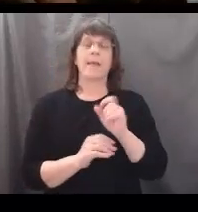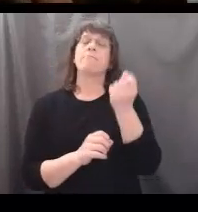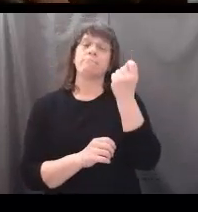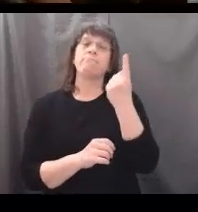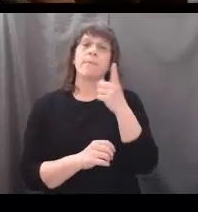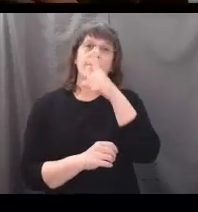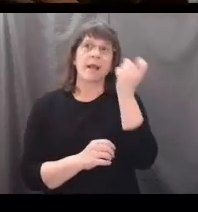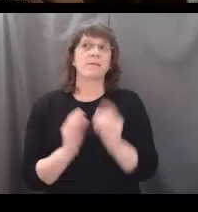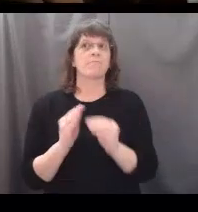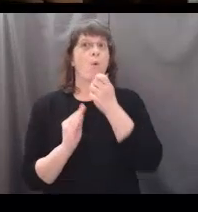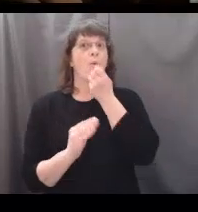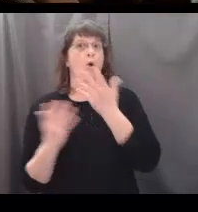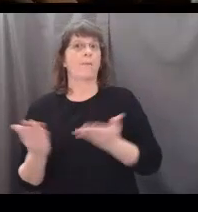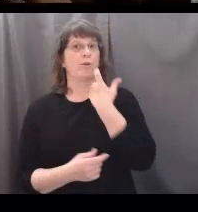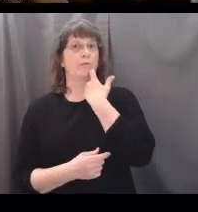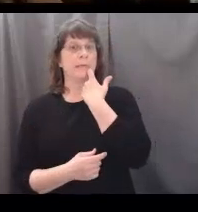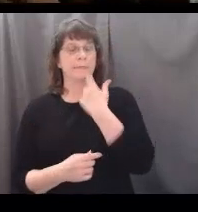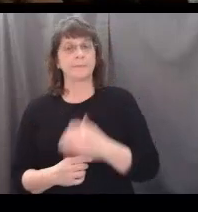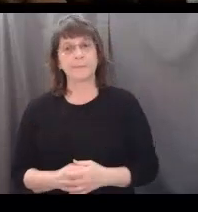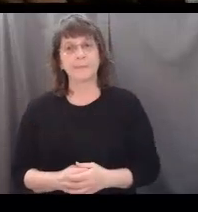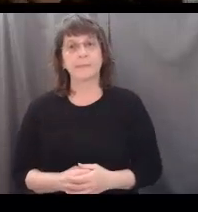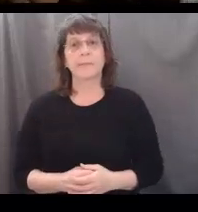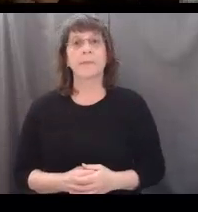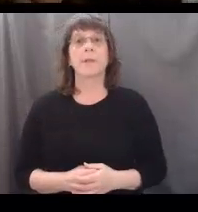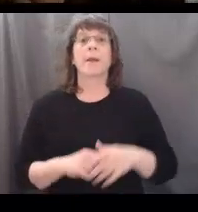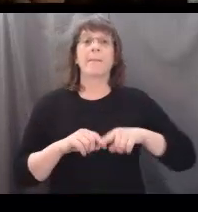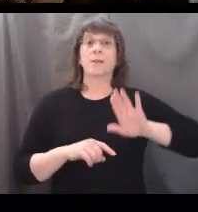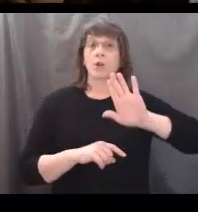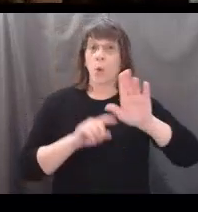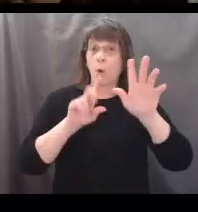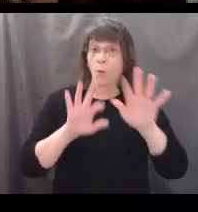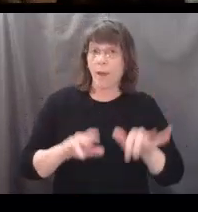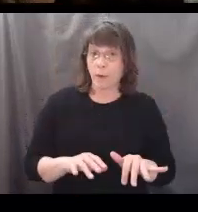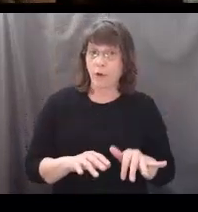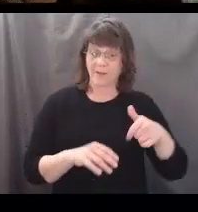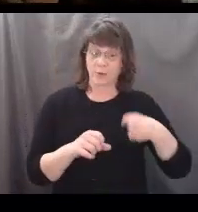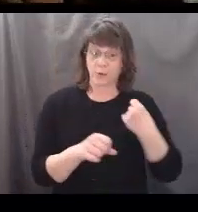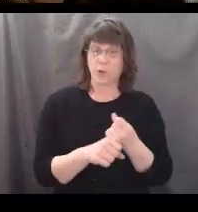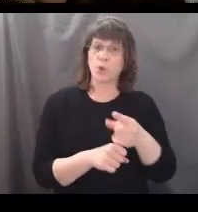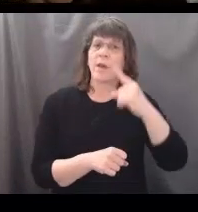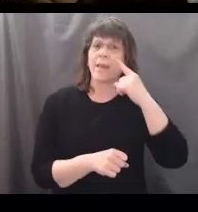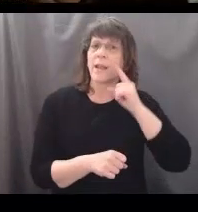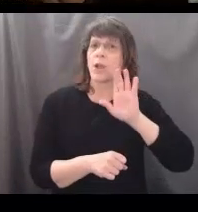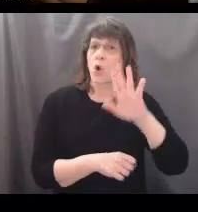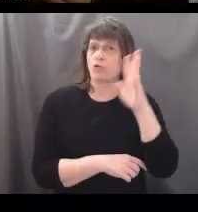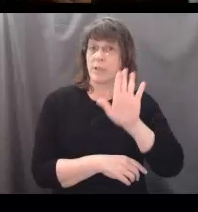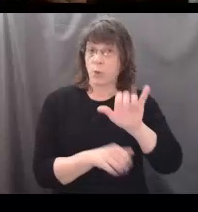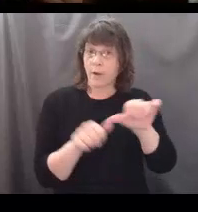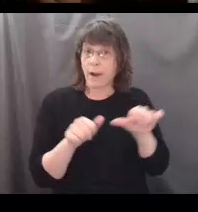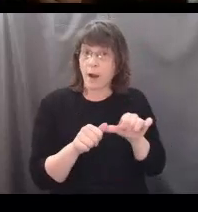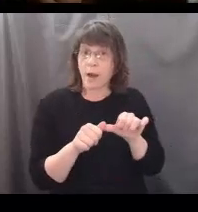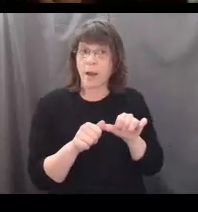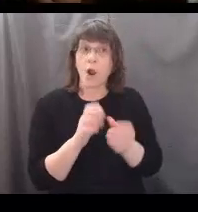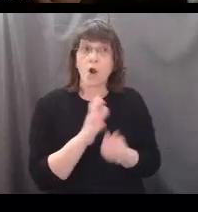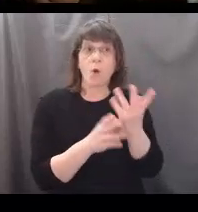much warmer here recently. Based on the weather that you have experienced this year, do you think the trees in your area are